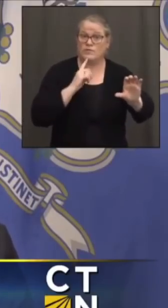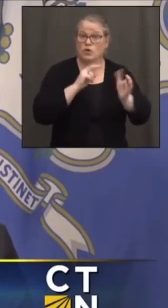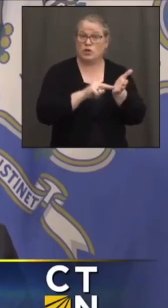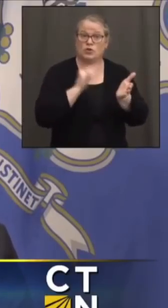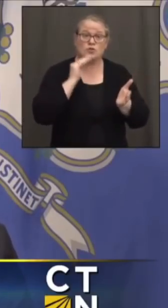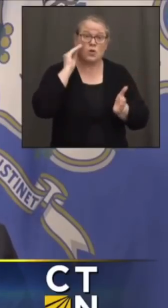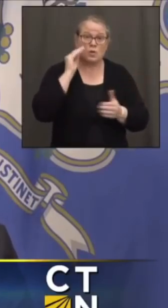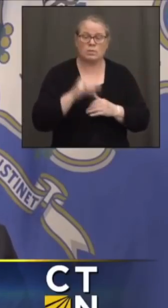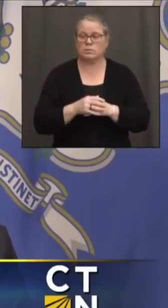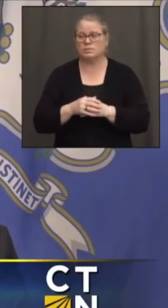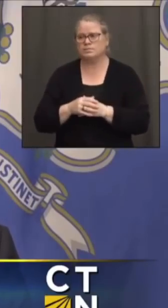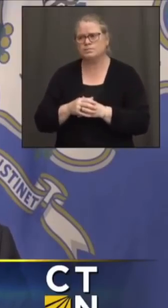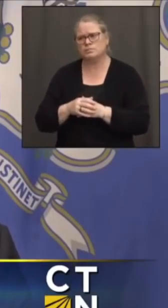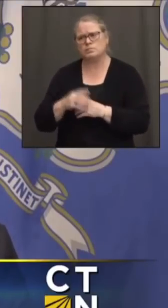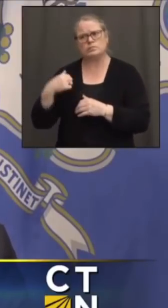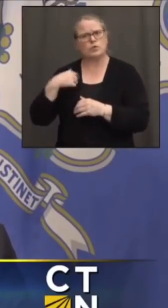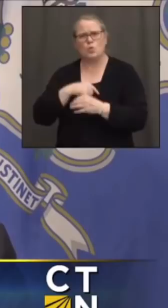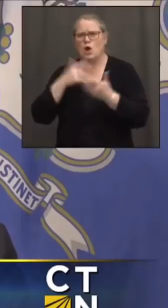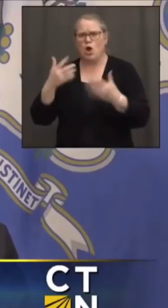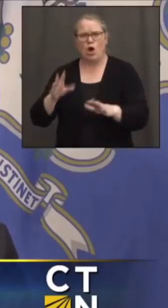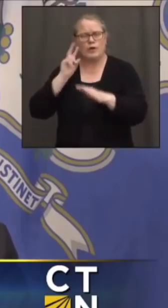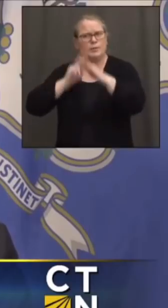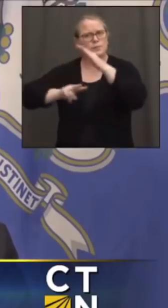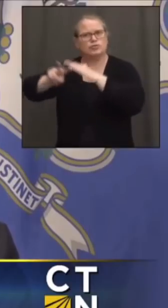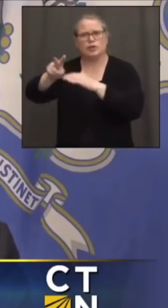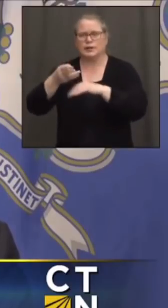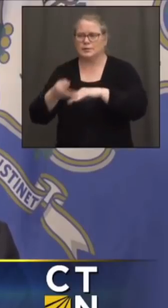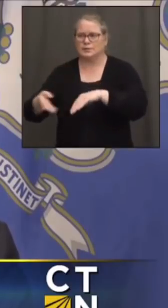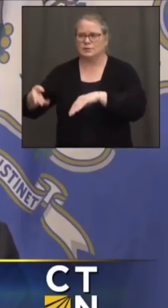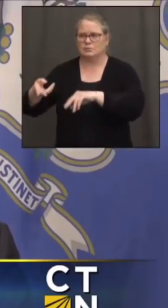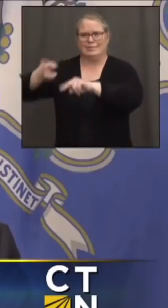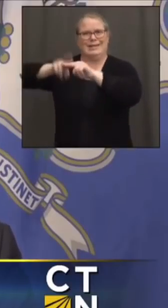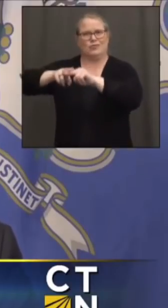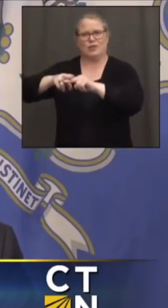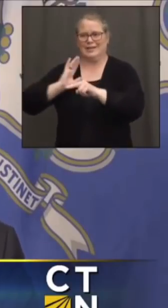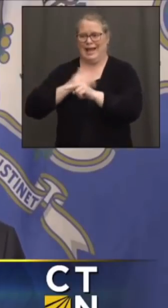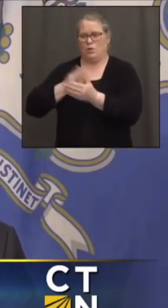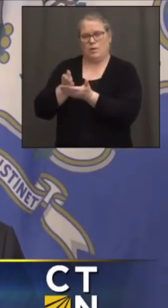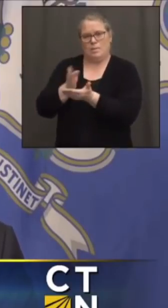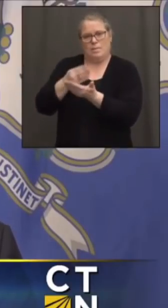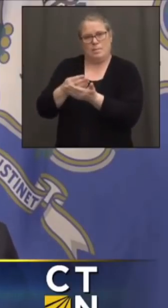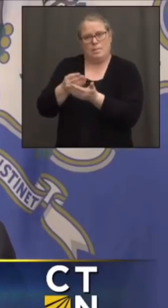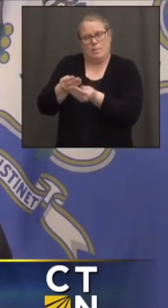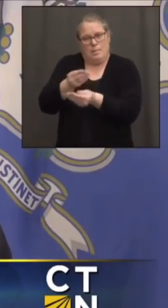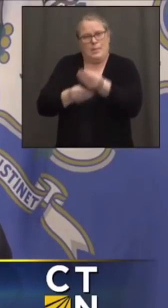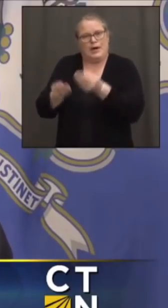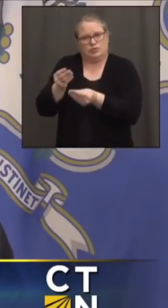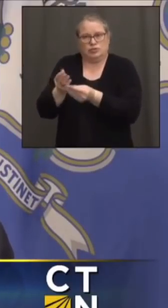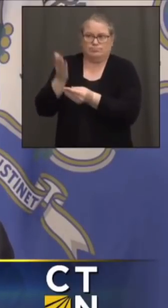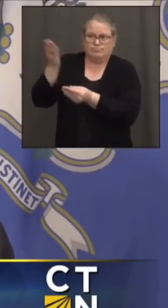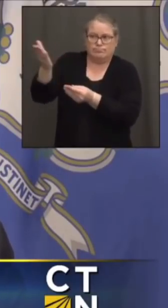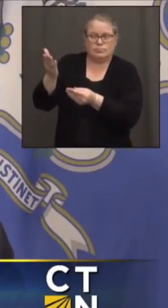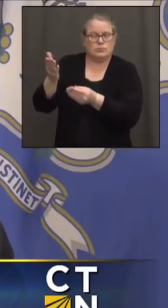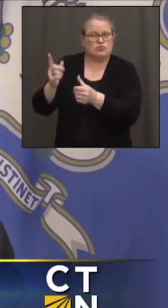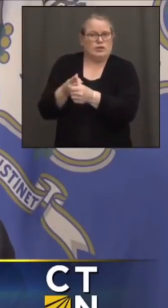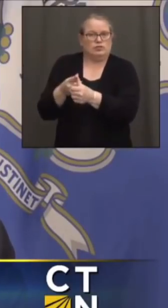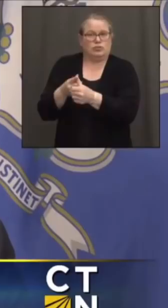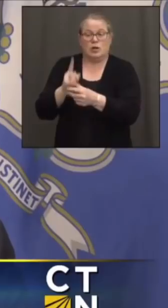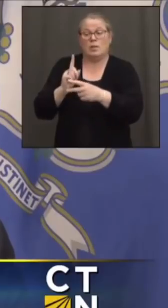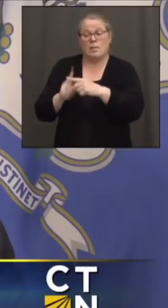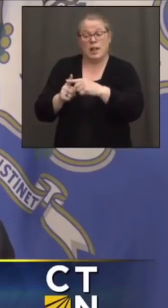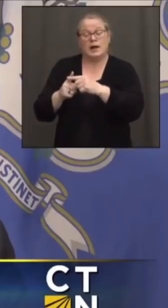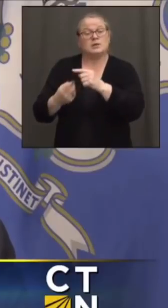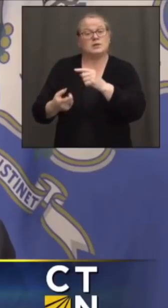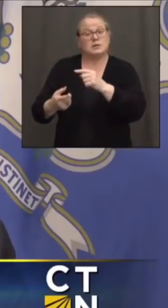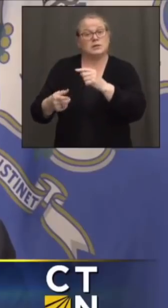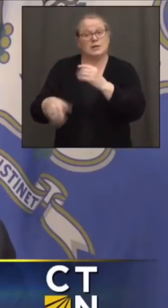increases in our original budget submission. We're able to put it on the table because we also have additional federal support, and it's